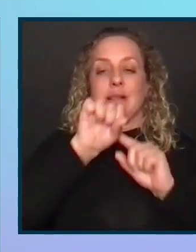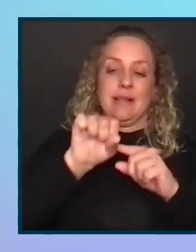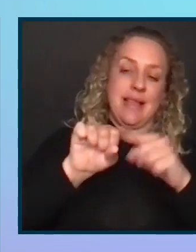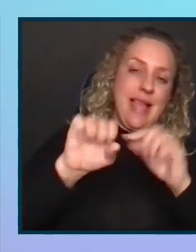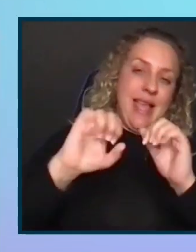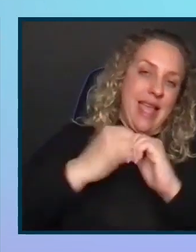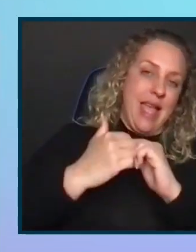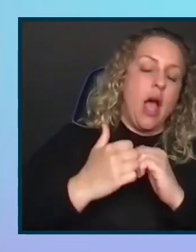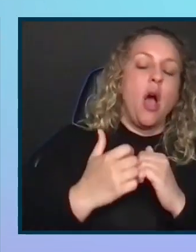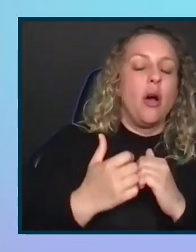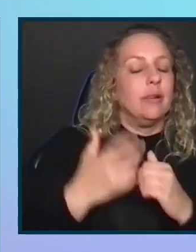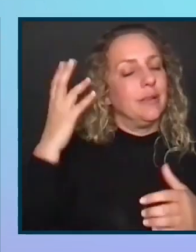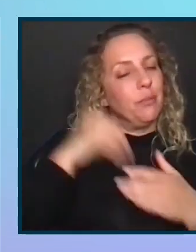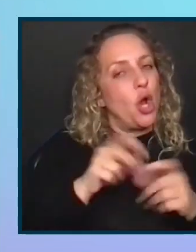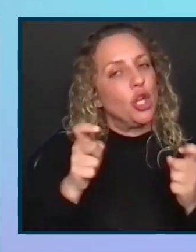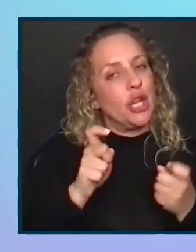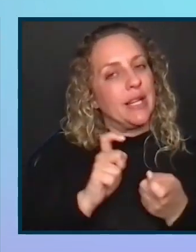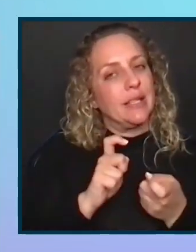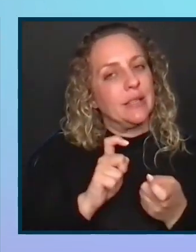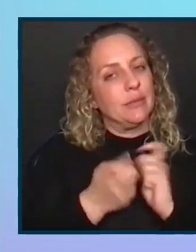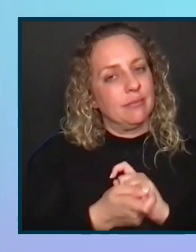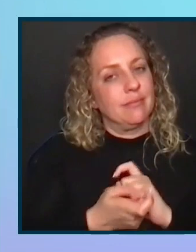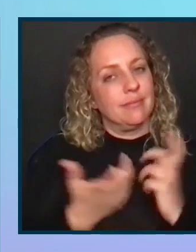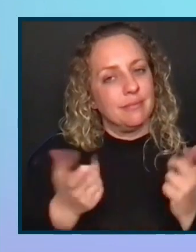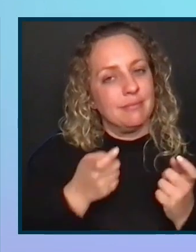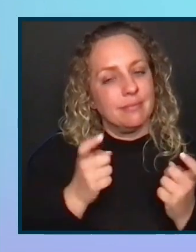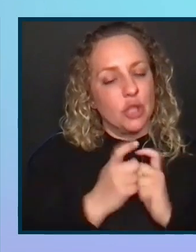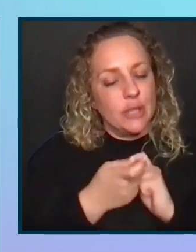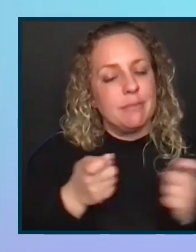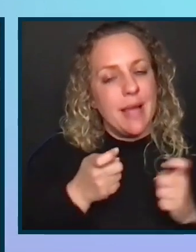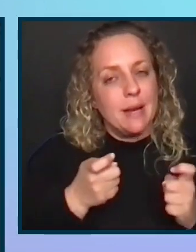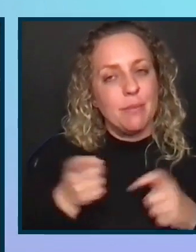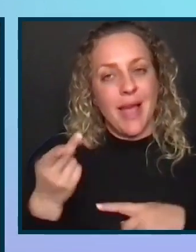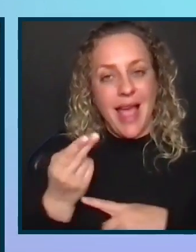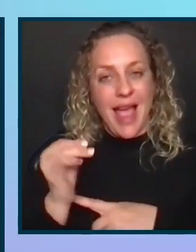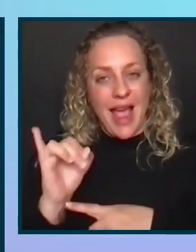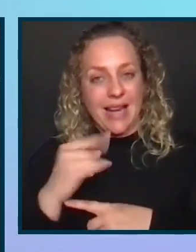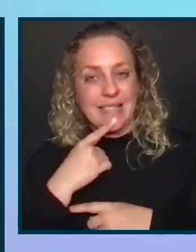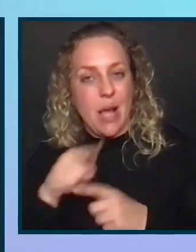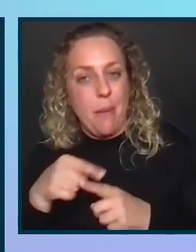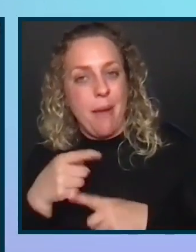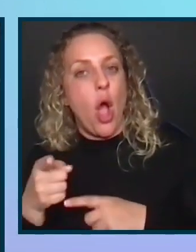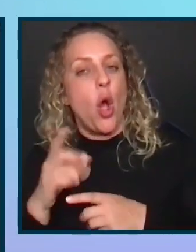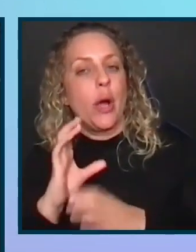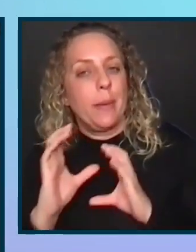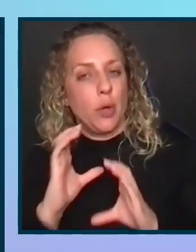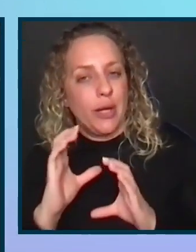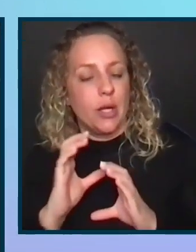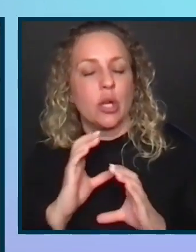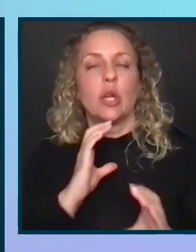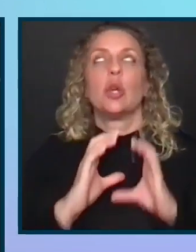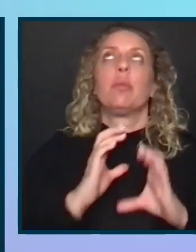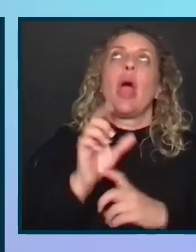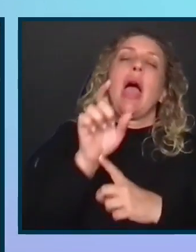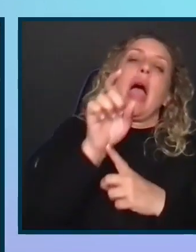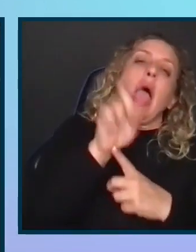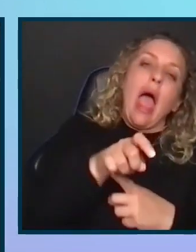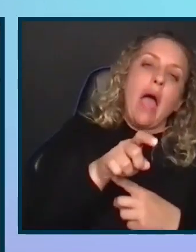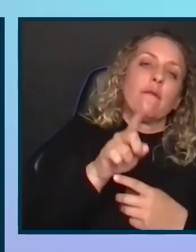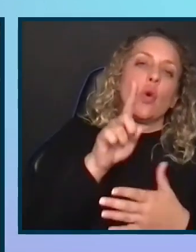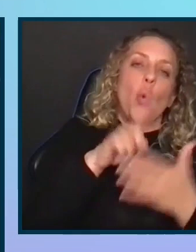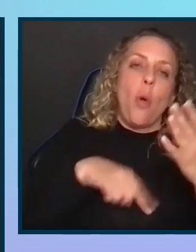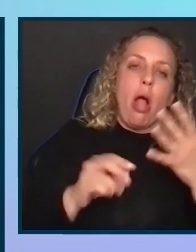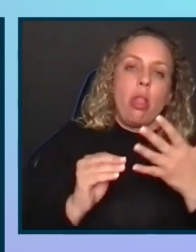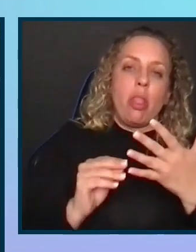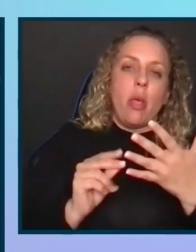change management. And back to what Heidi said earlier about communication, you truly have to communicate what the priority